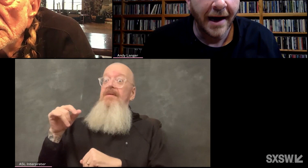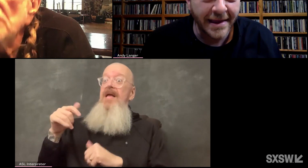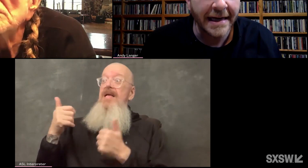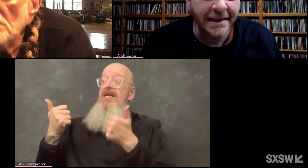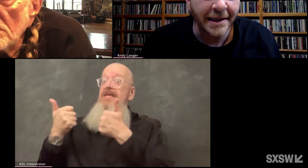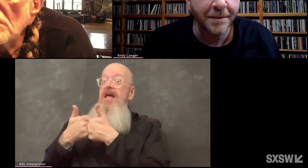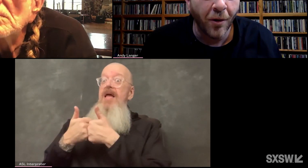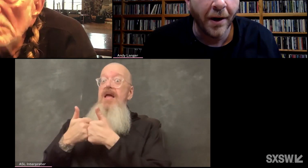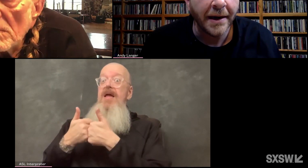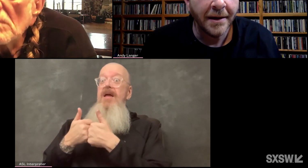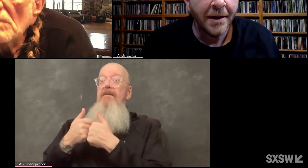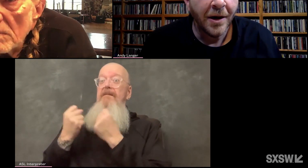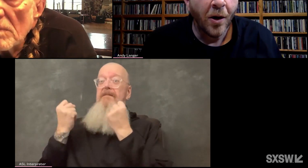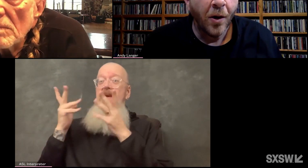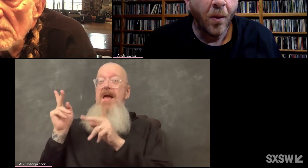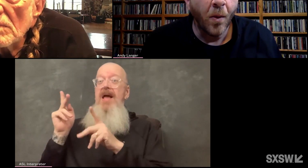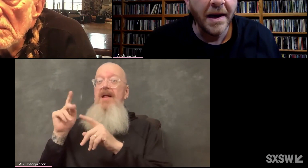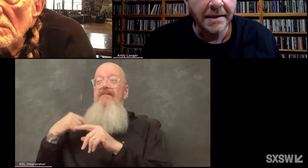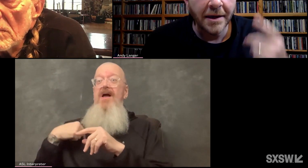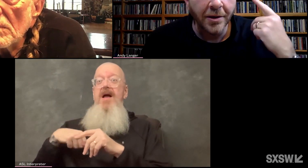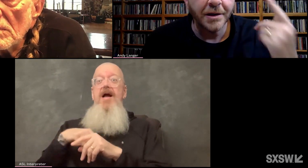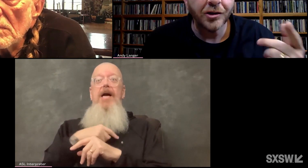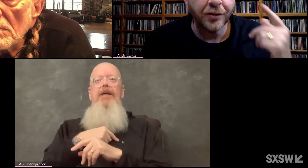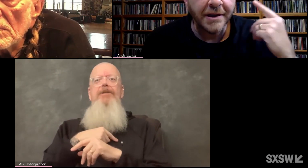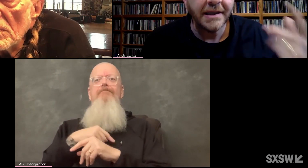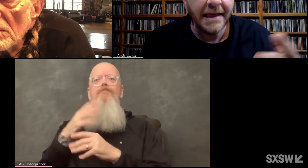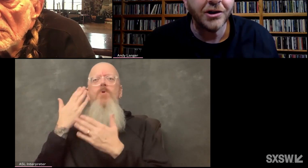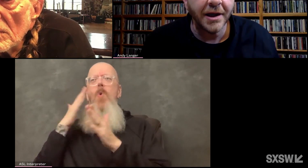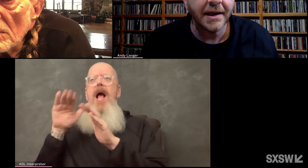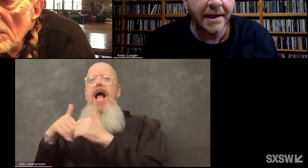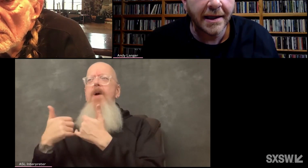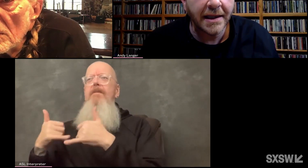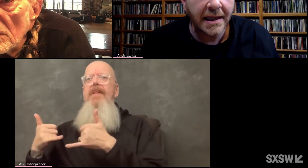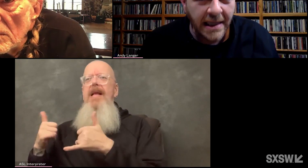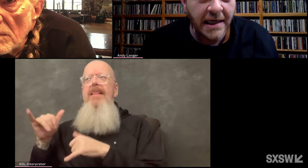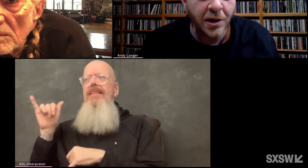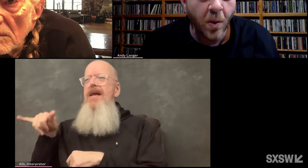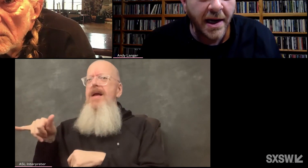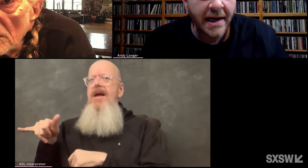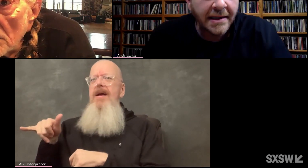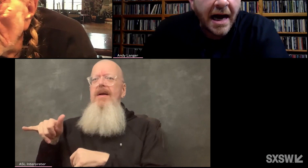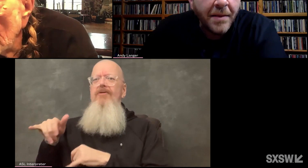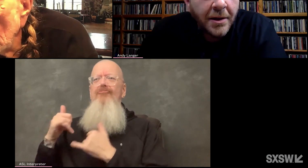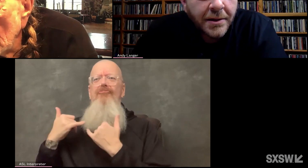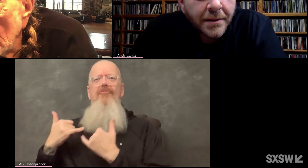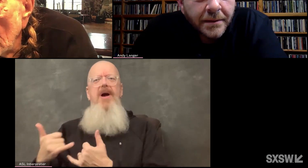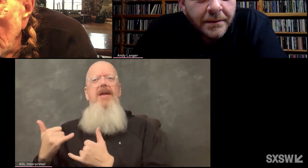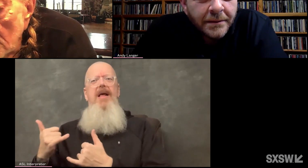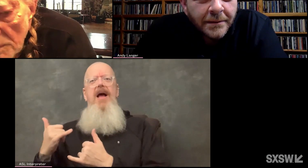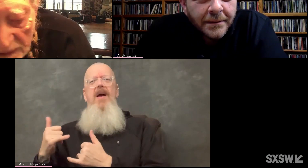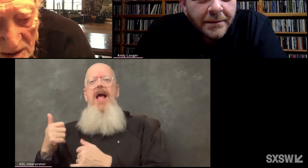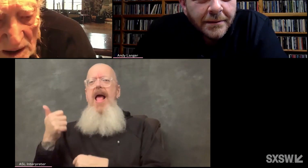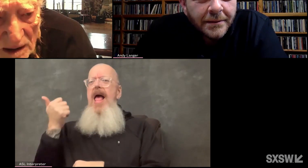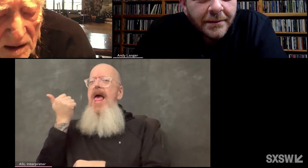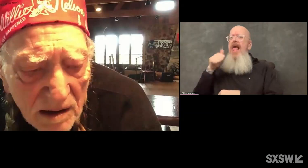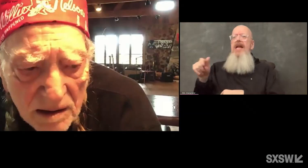I think, at this point. Is there a strategic key to winning at dominoes?